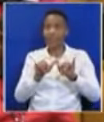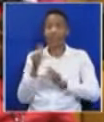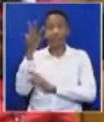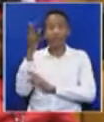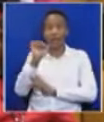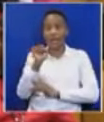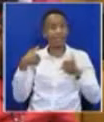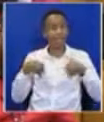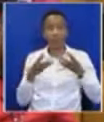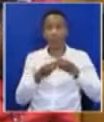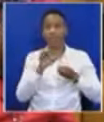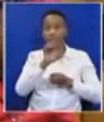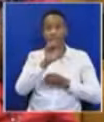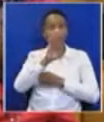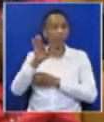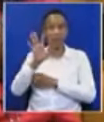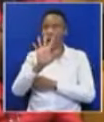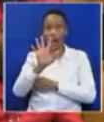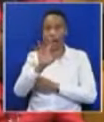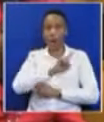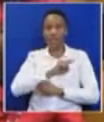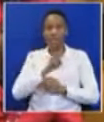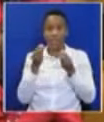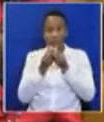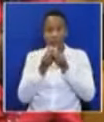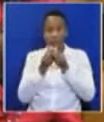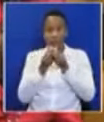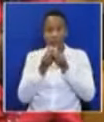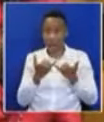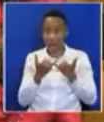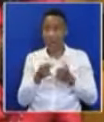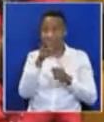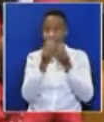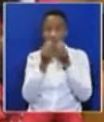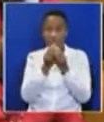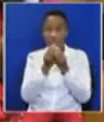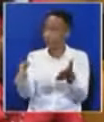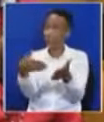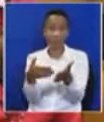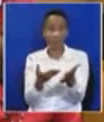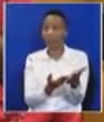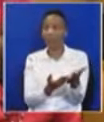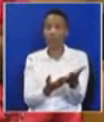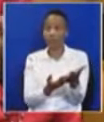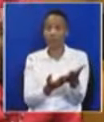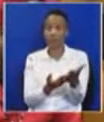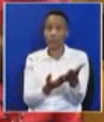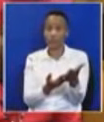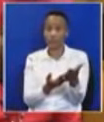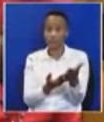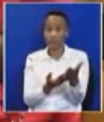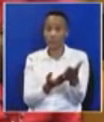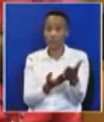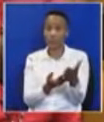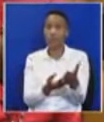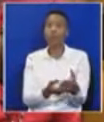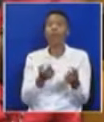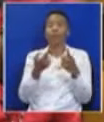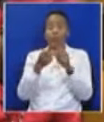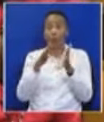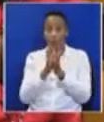because what he is raising now is something that is not even there, and he must not enter to politics of EFF.